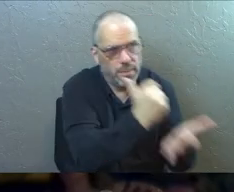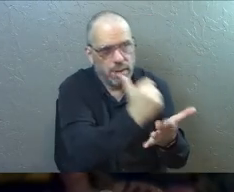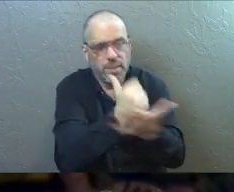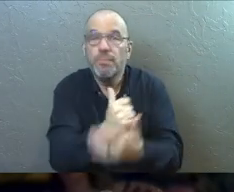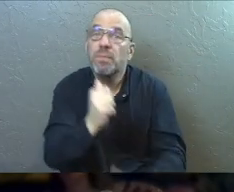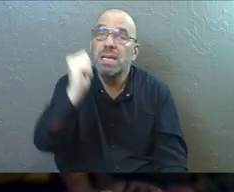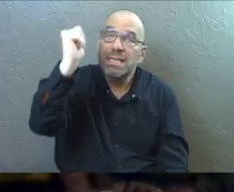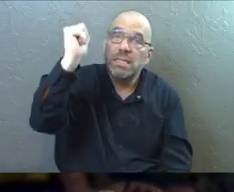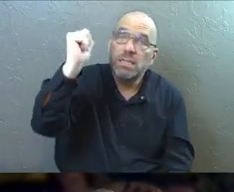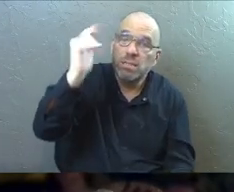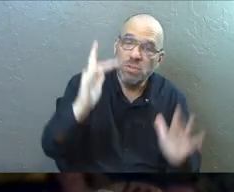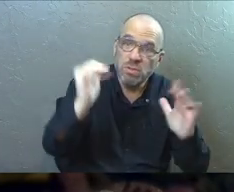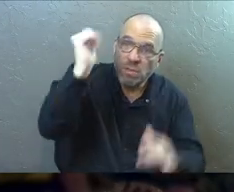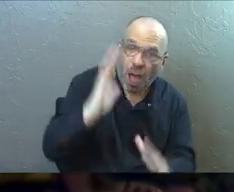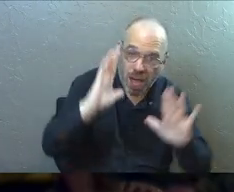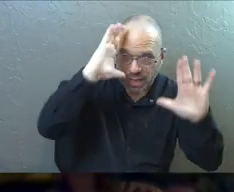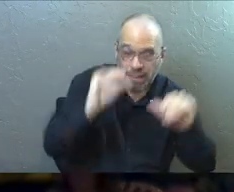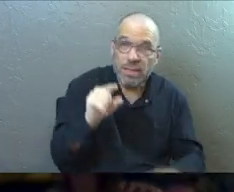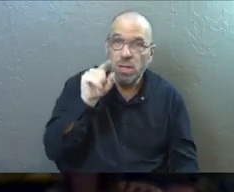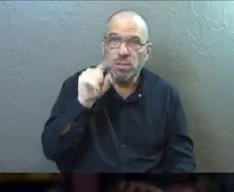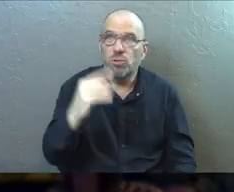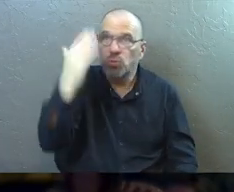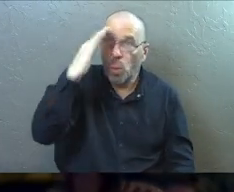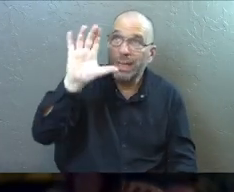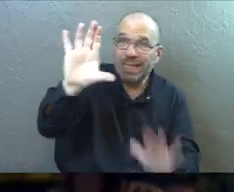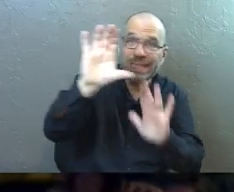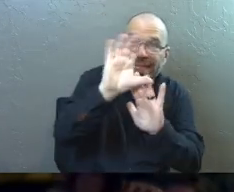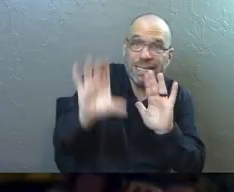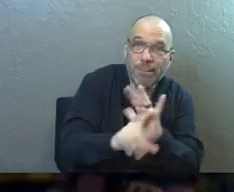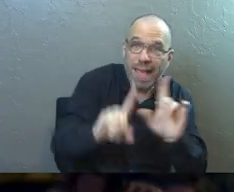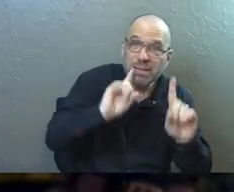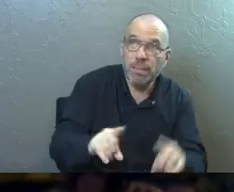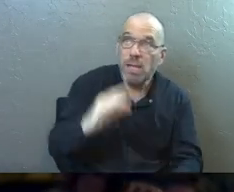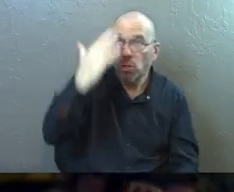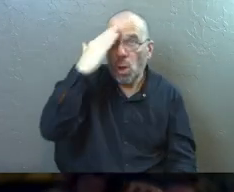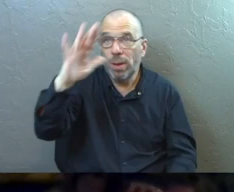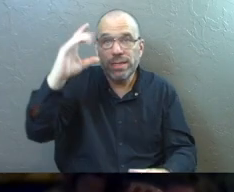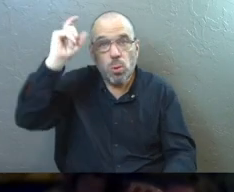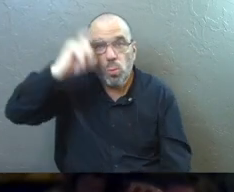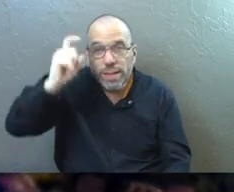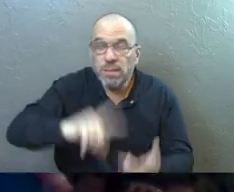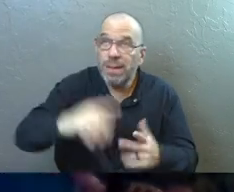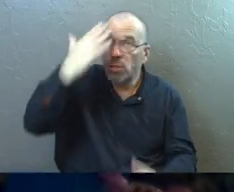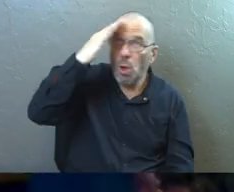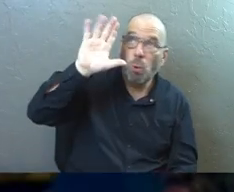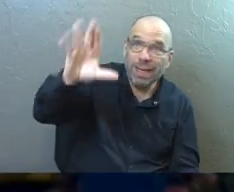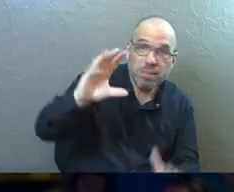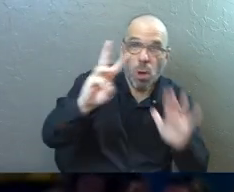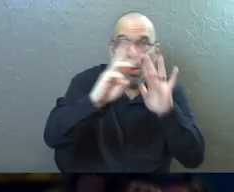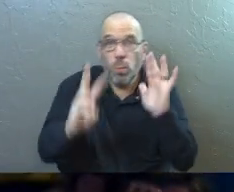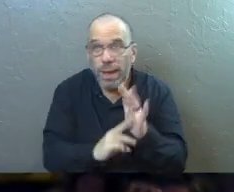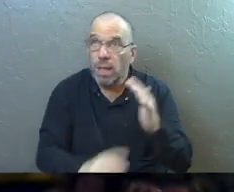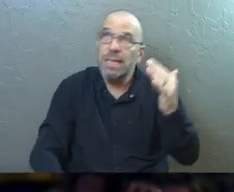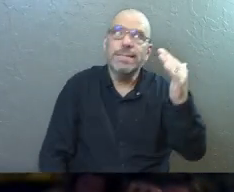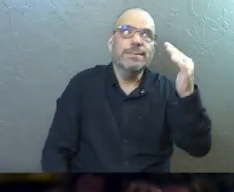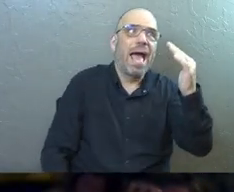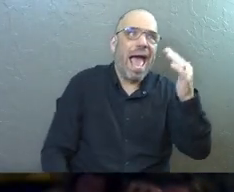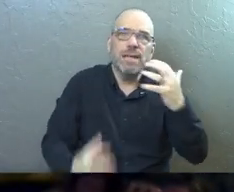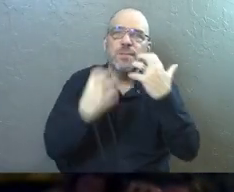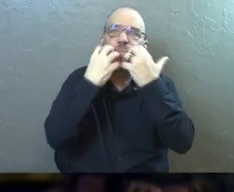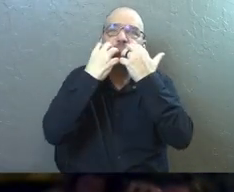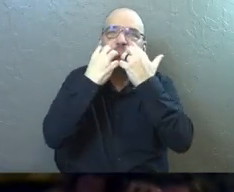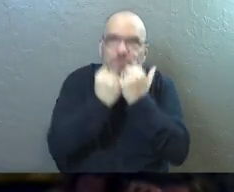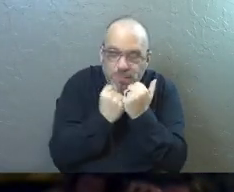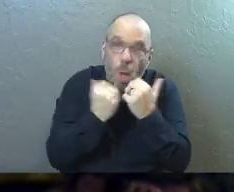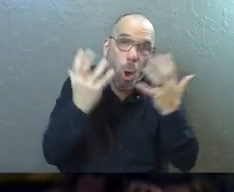God still expects us to know his commands and to know his wisdom and to know his will and to care